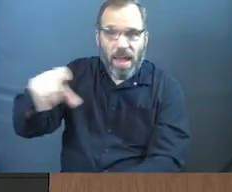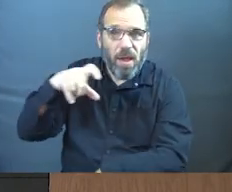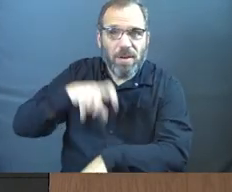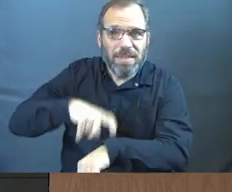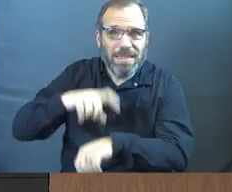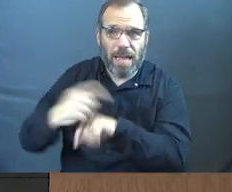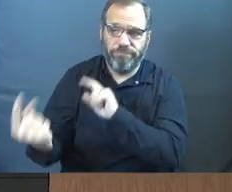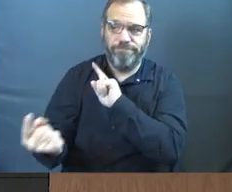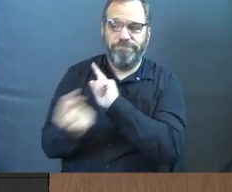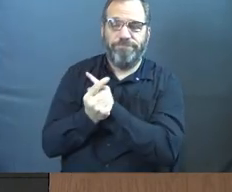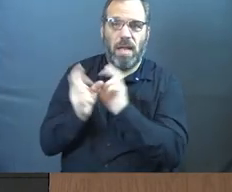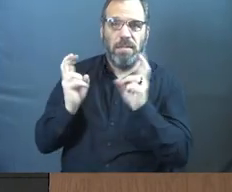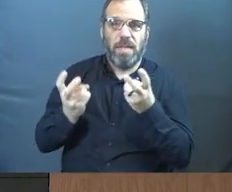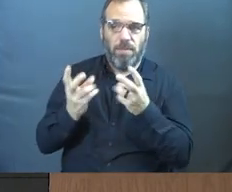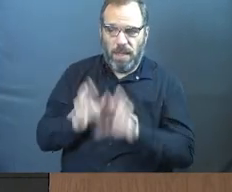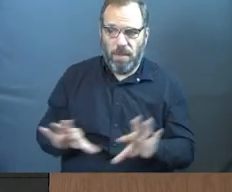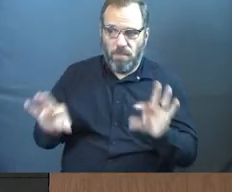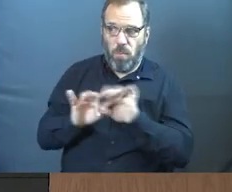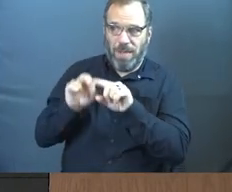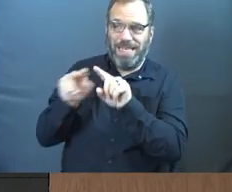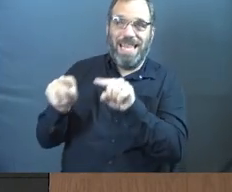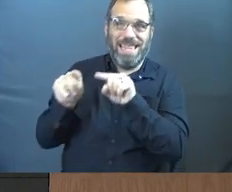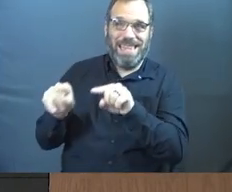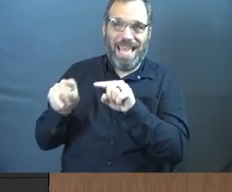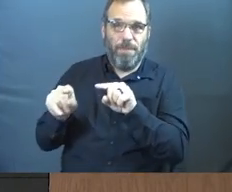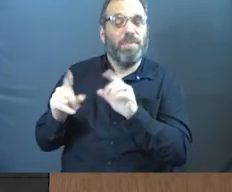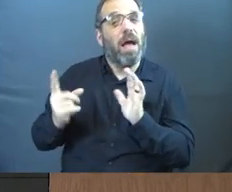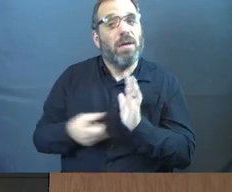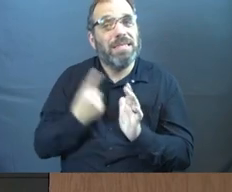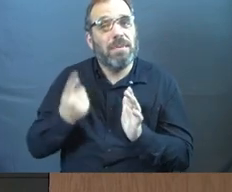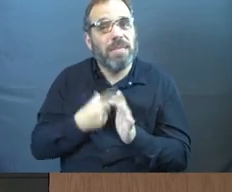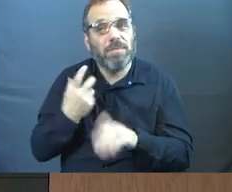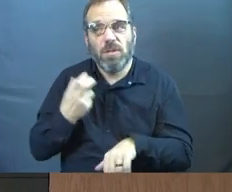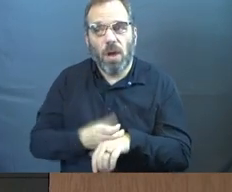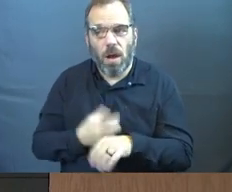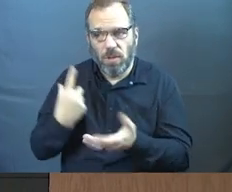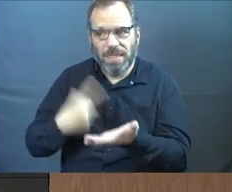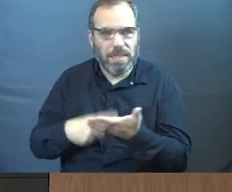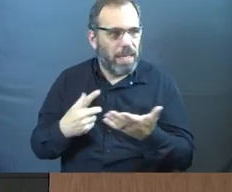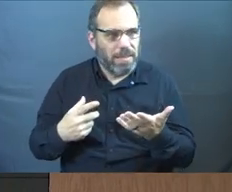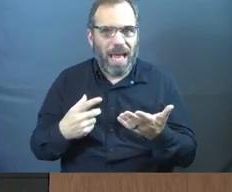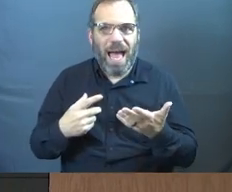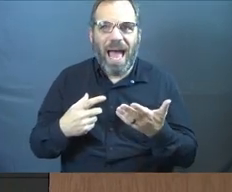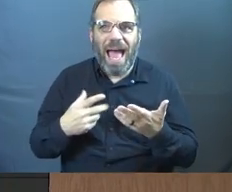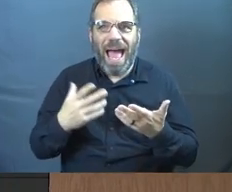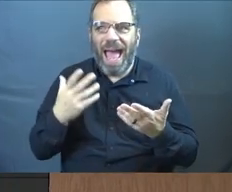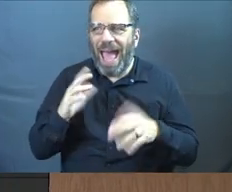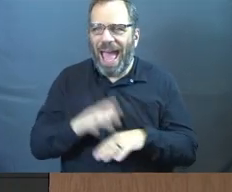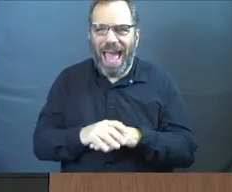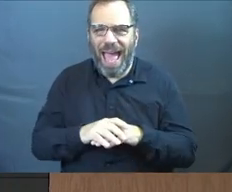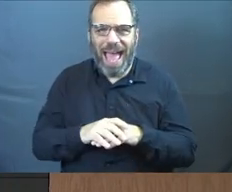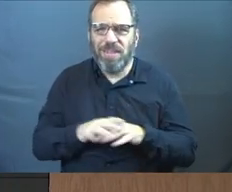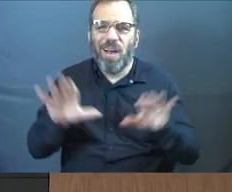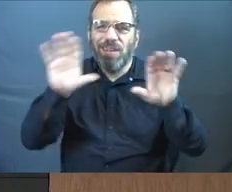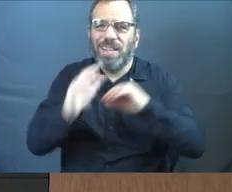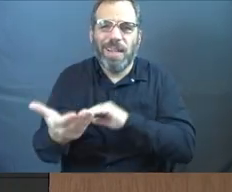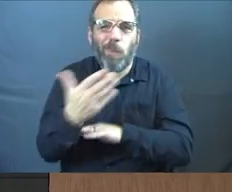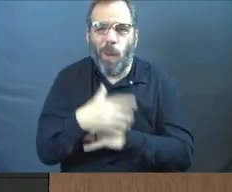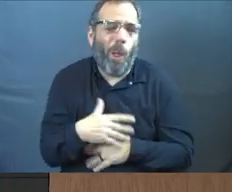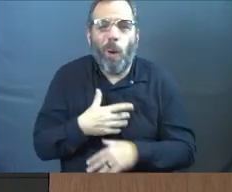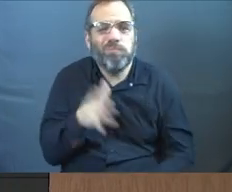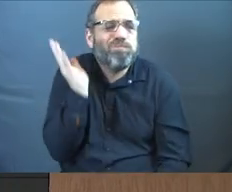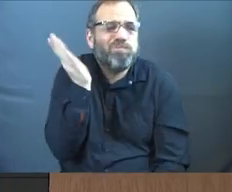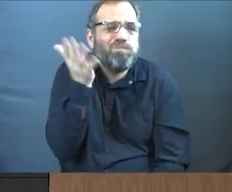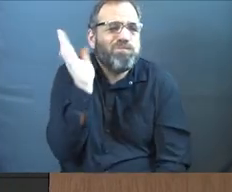time for a topic that was important to them. And sometimes it's difficult to talk about as a drive-by on a Sunday morning.